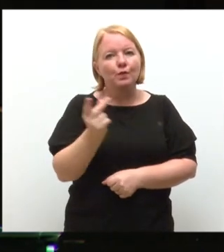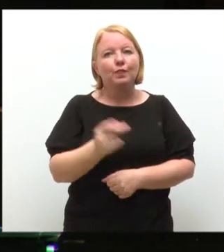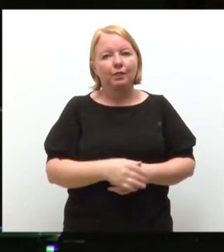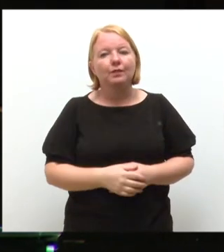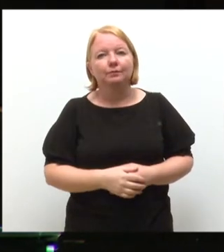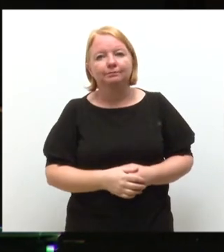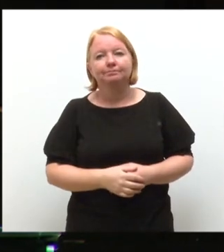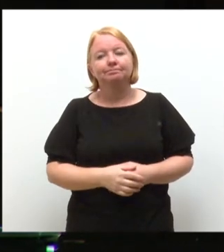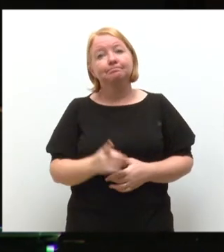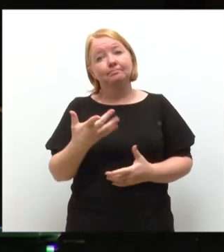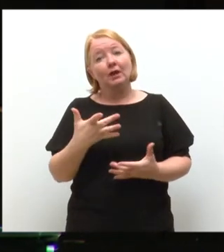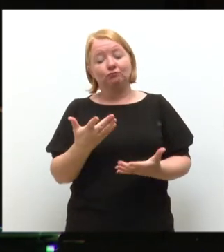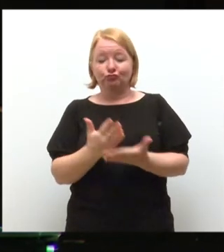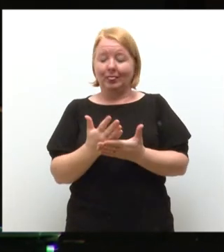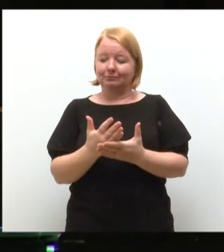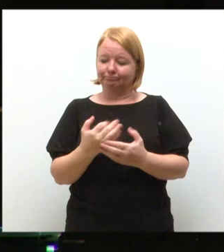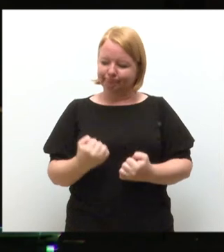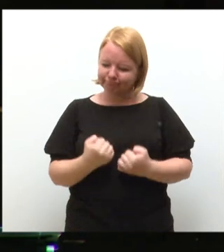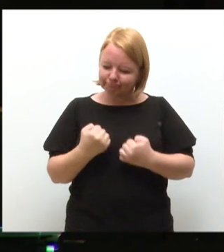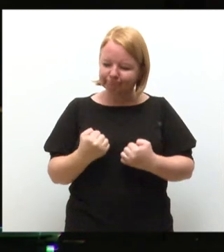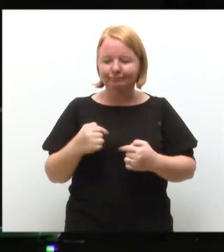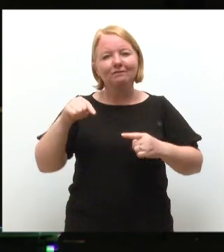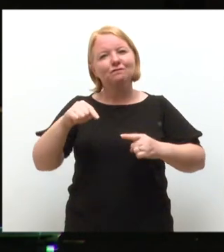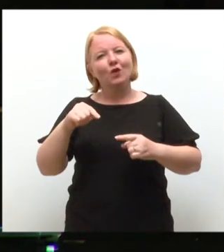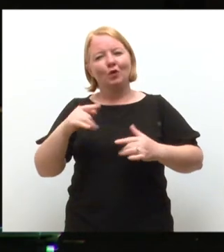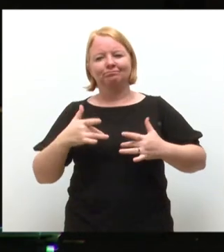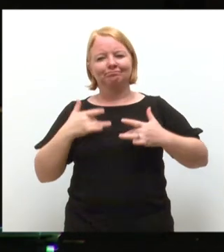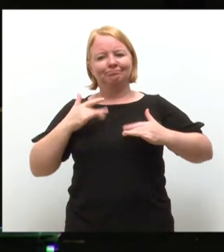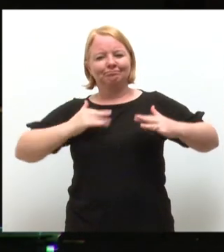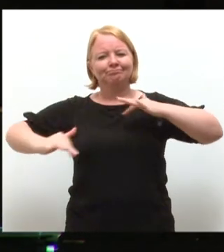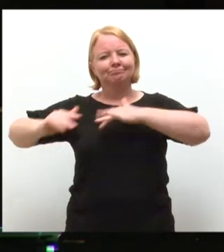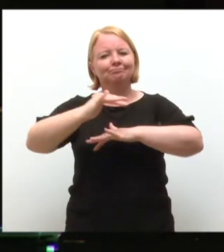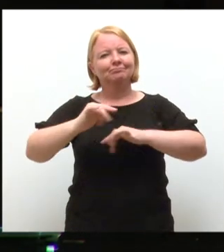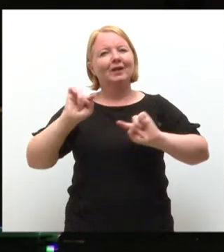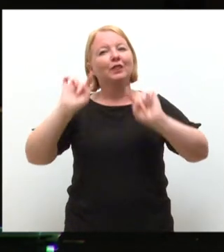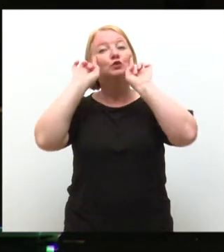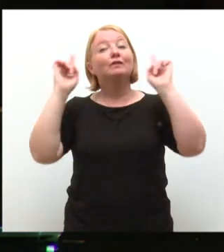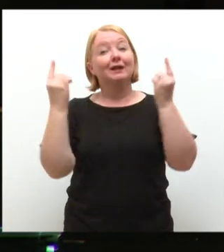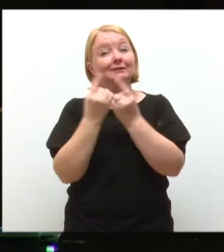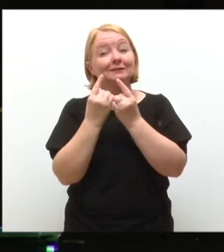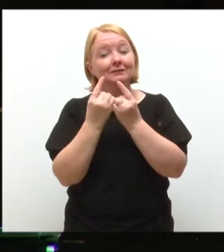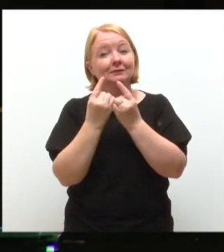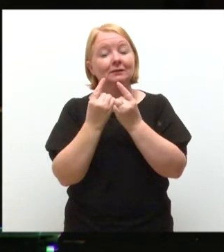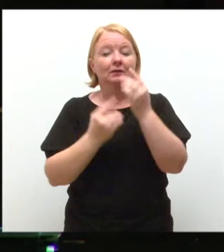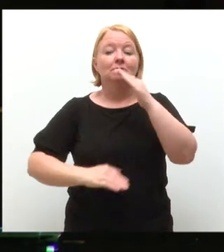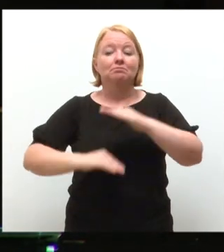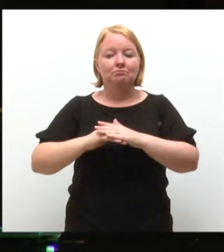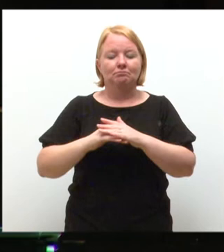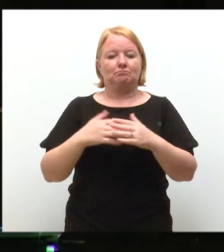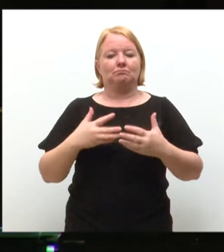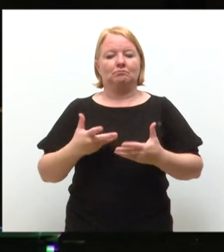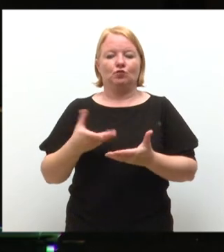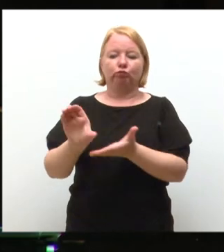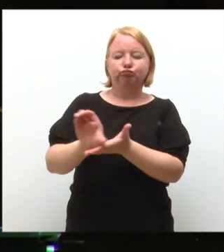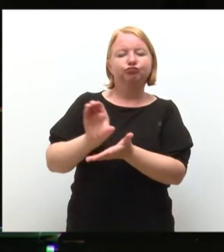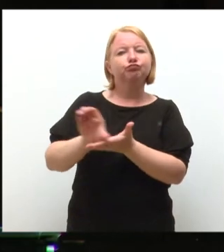And that resonates very strongly with the ethos of this university, which was set up by a philanthropic donation